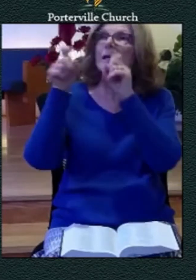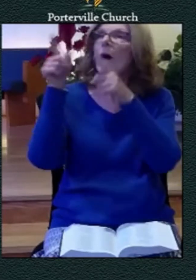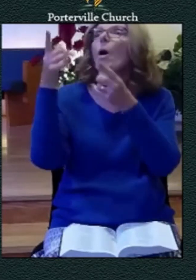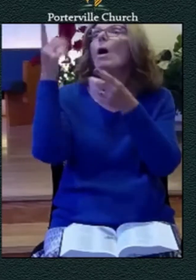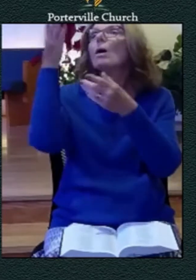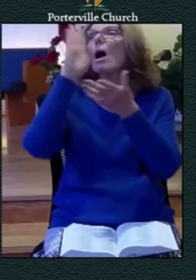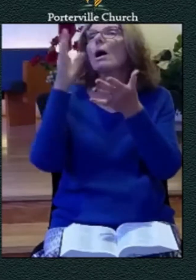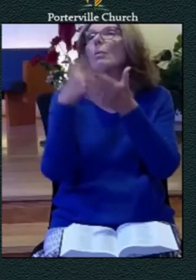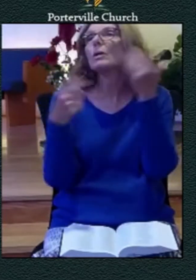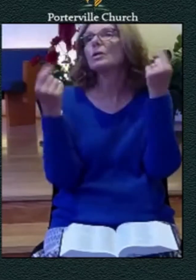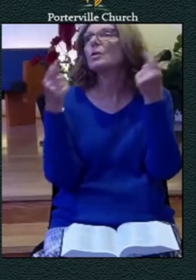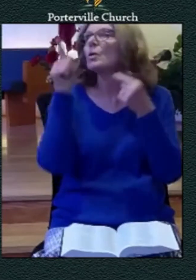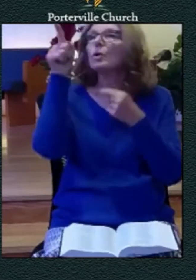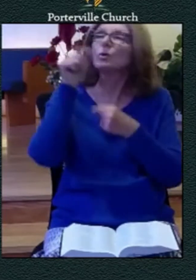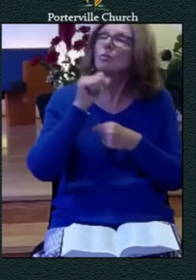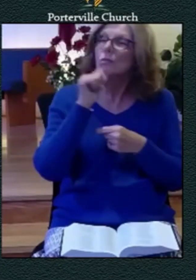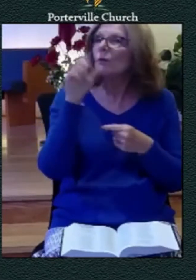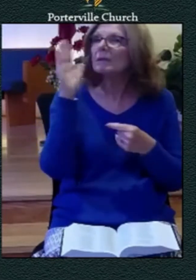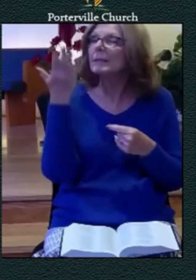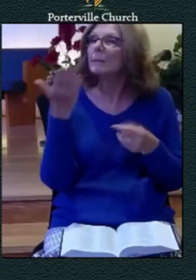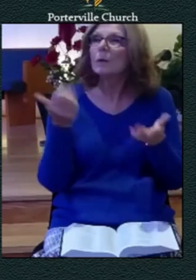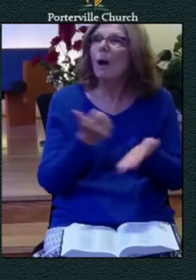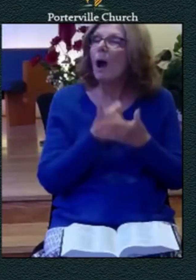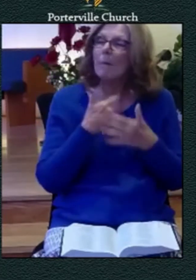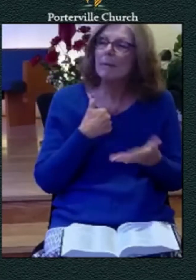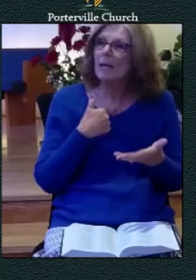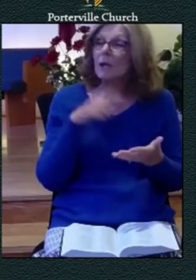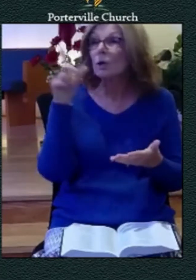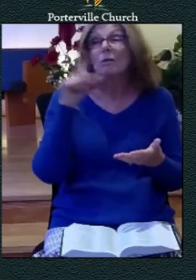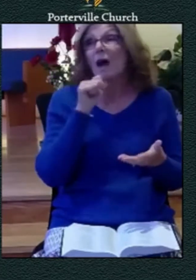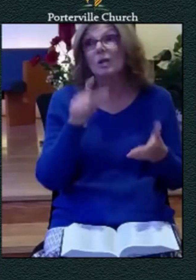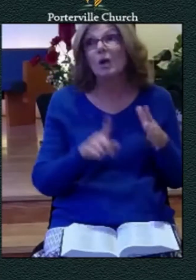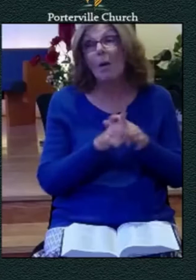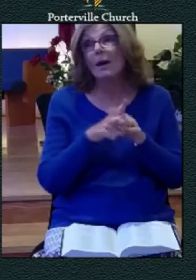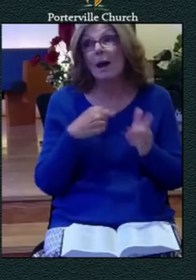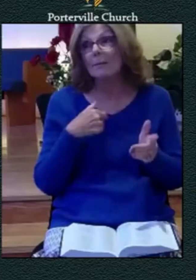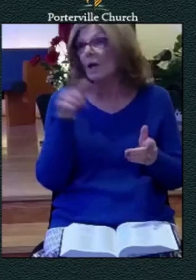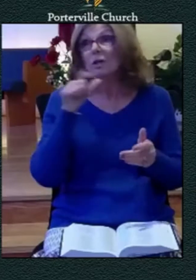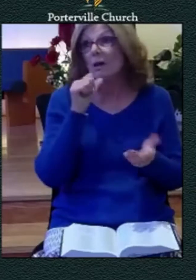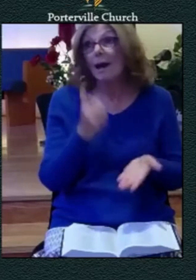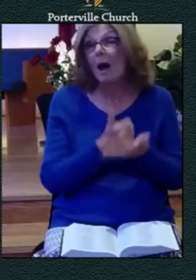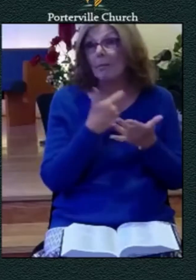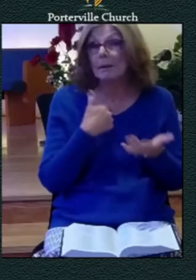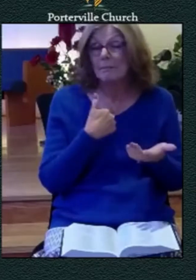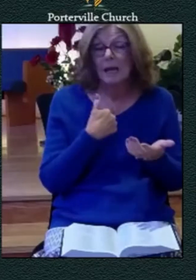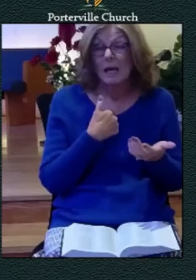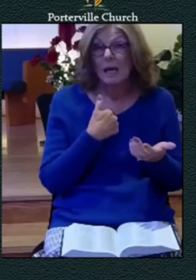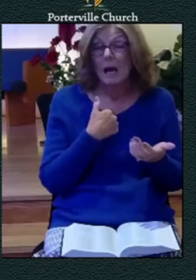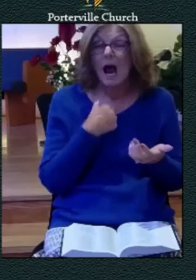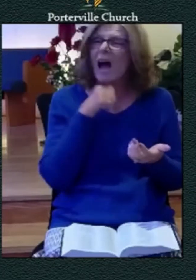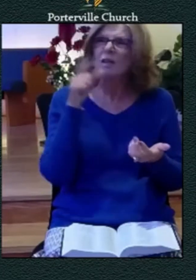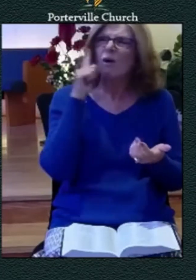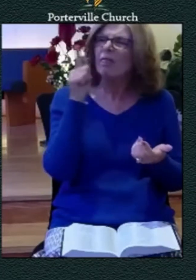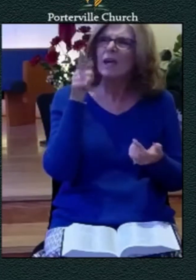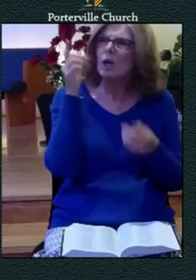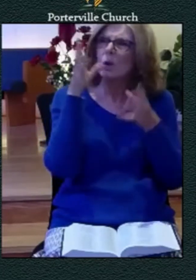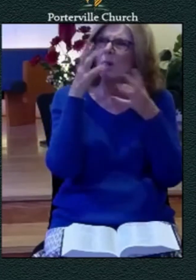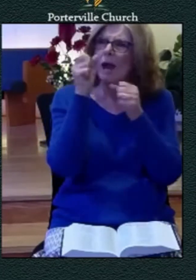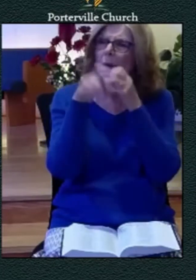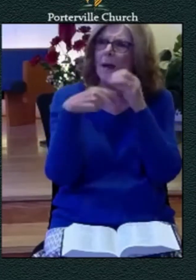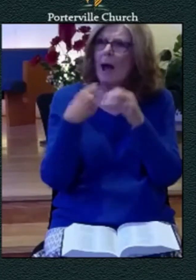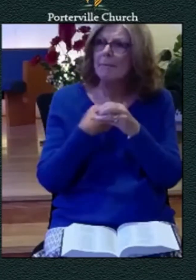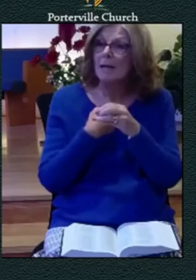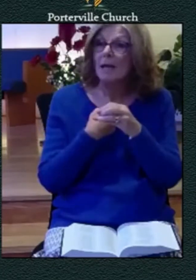help you hear the doubts and fears you're not showing up you're not helping me here i don't think you care about me here all of that can